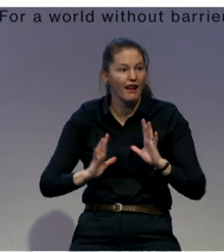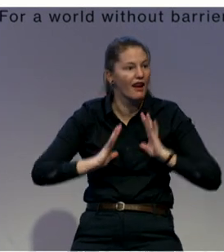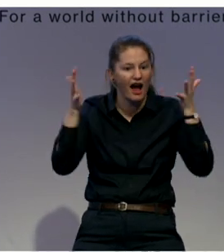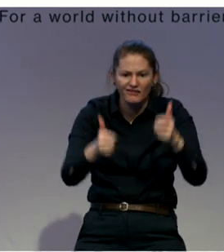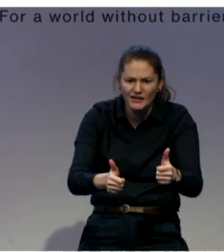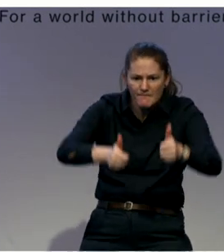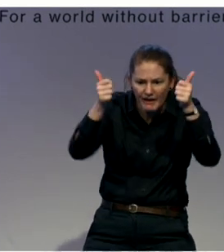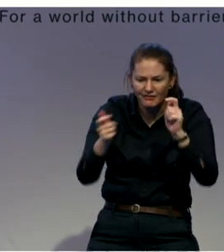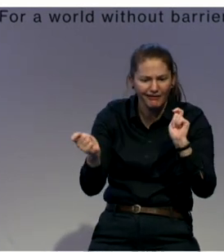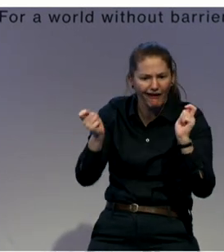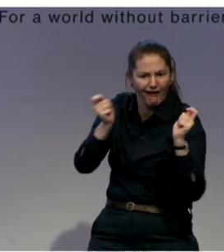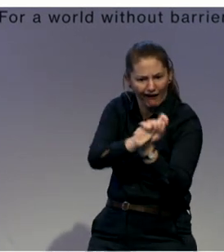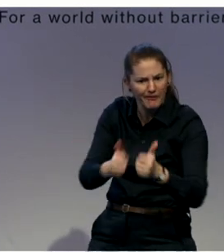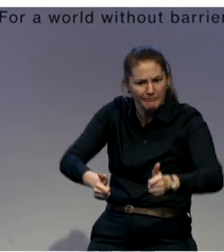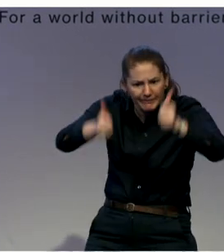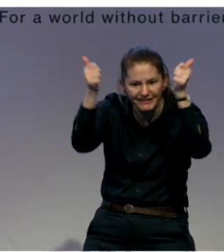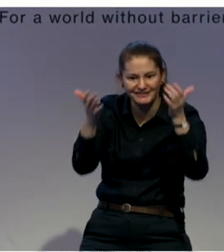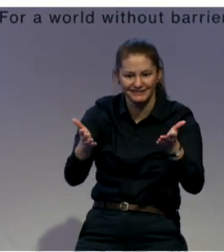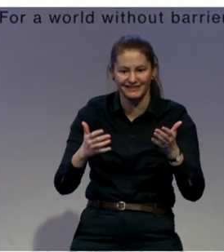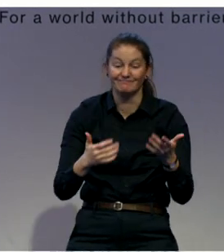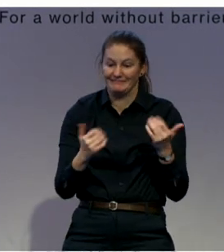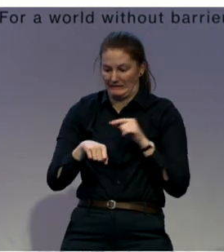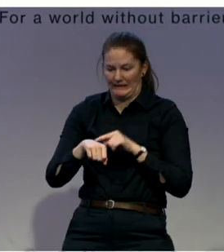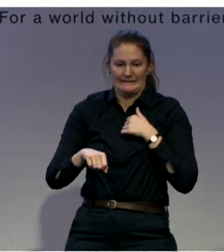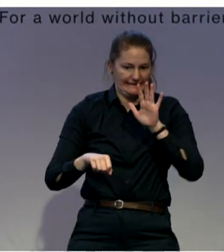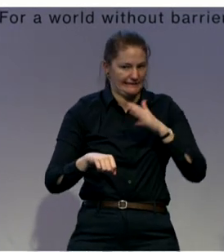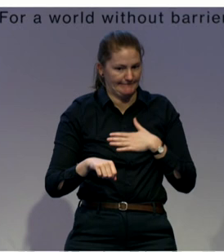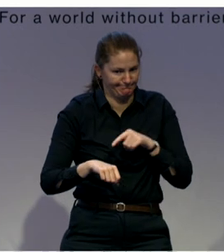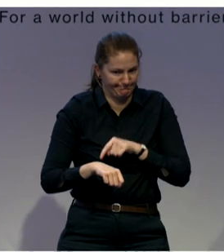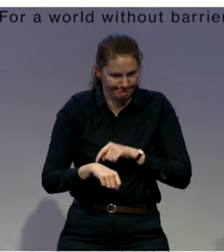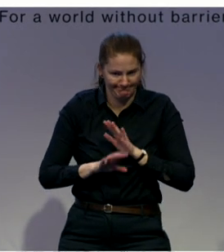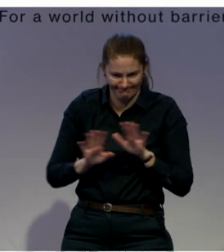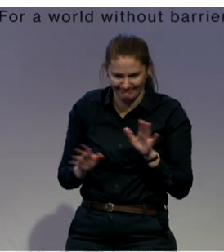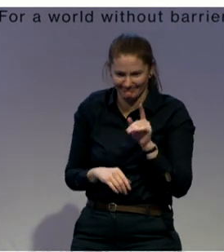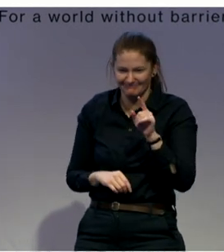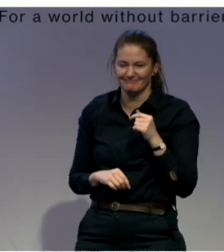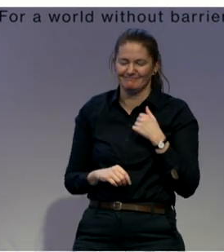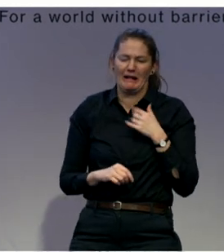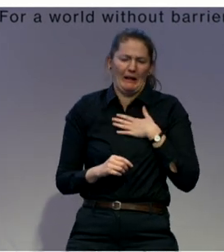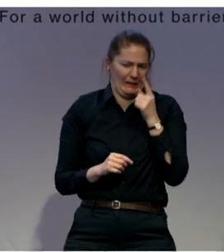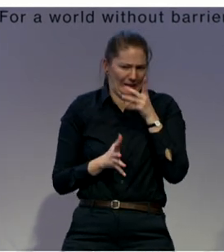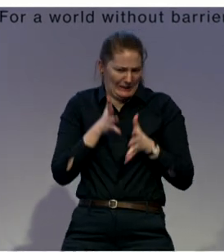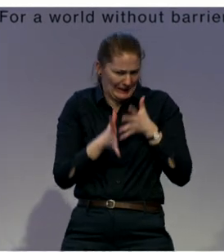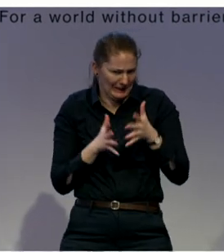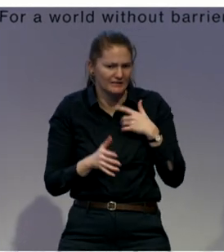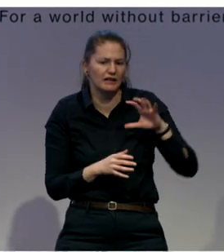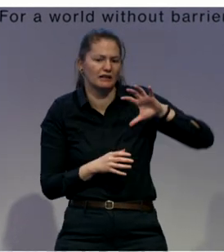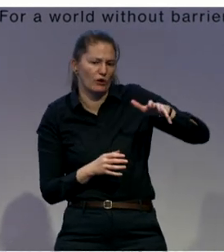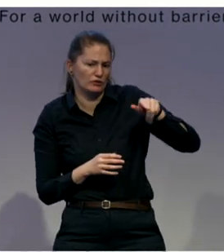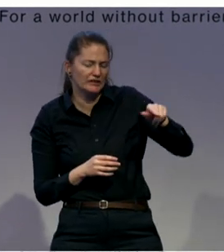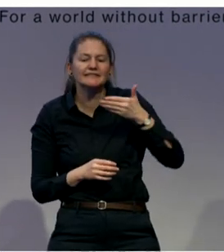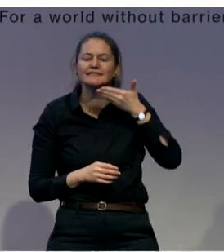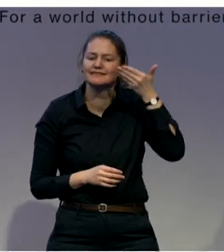improvements and achievements in Czech Republic, in Haiti and other countries we work on different levels.